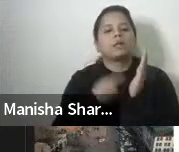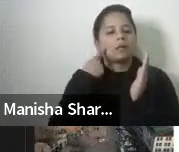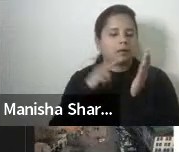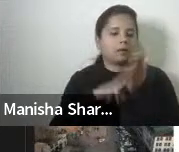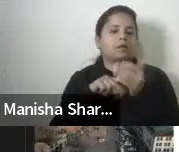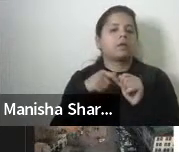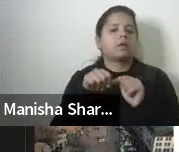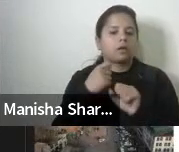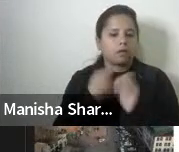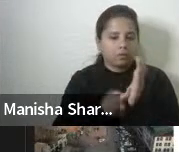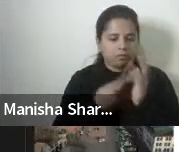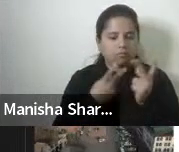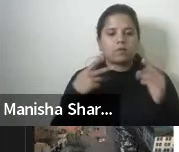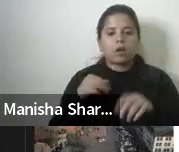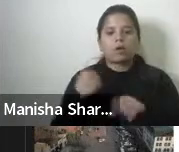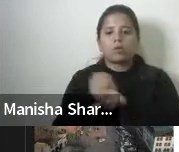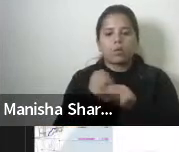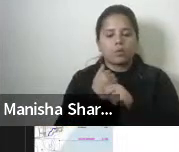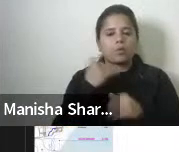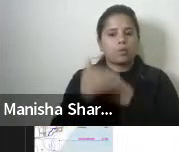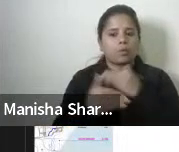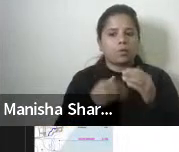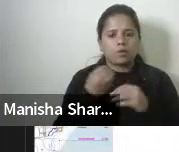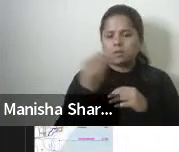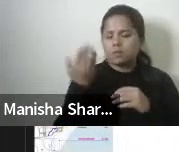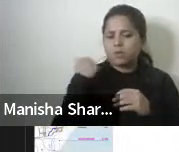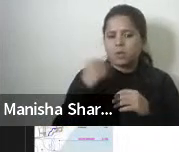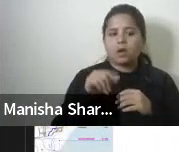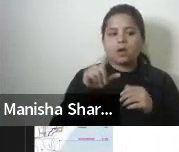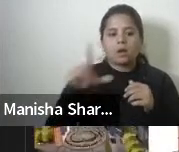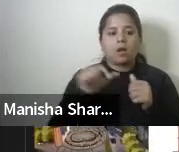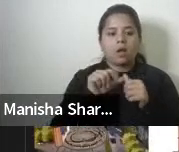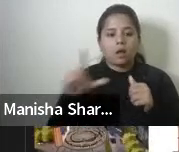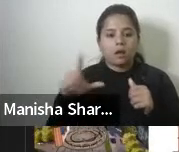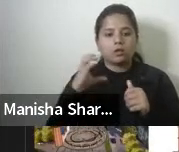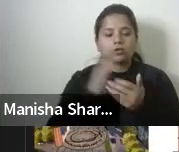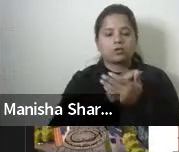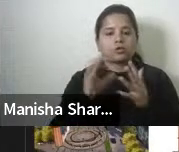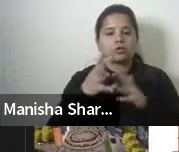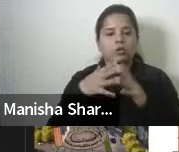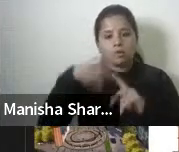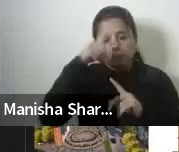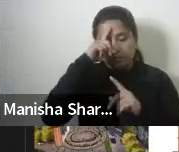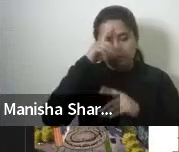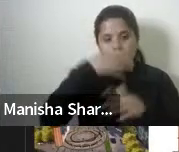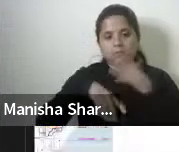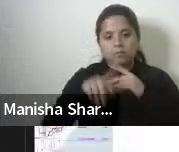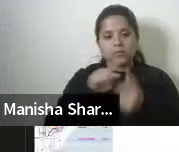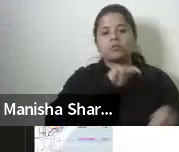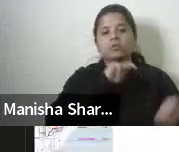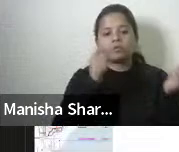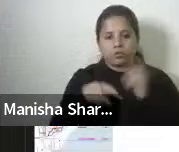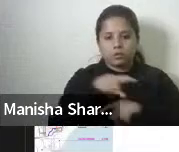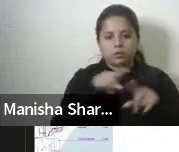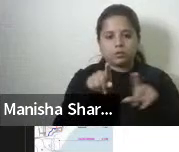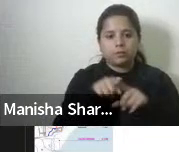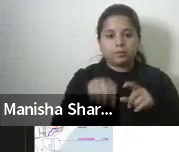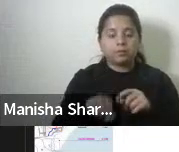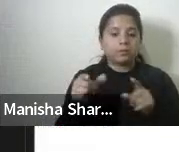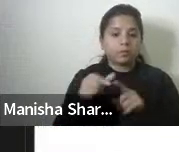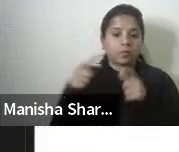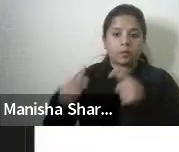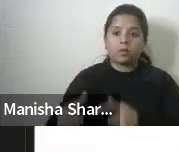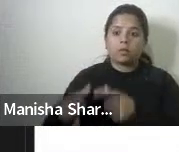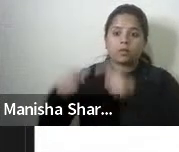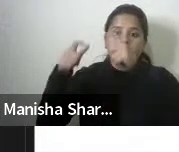based, like this whole precinct around Lalchok is what we are planning to convert into that. Even the, uh, club tower will be